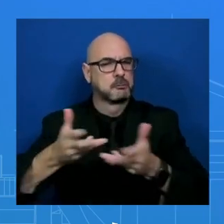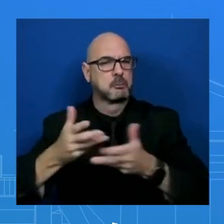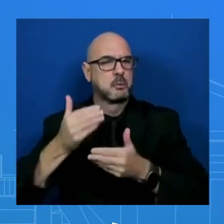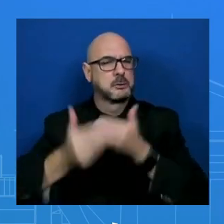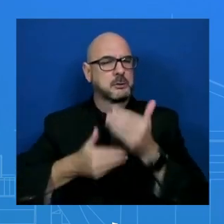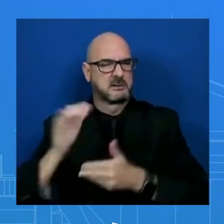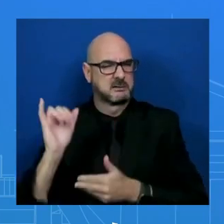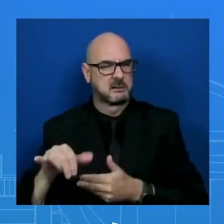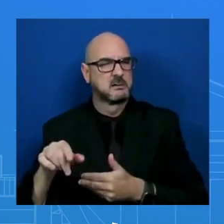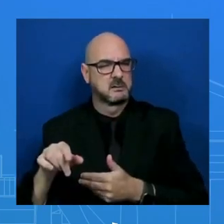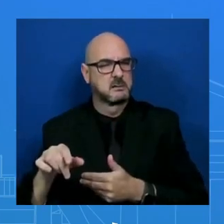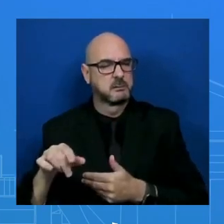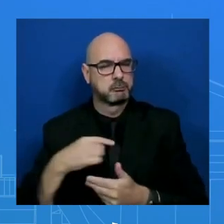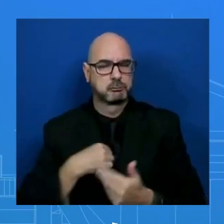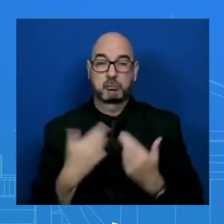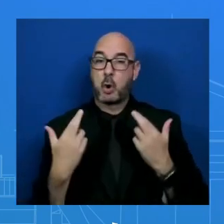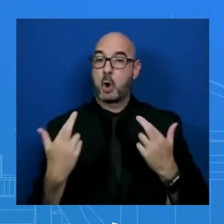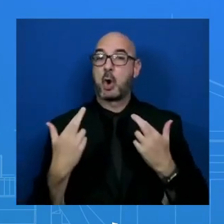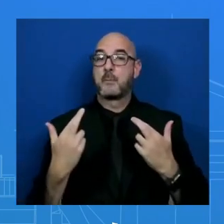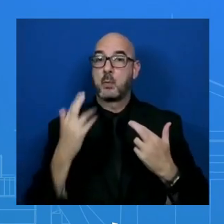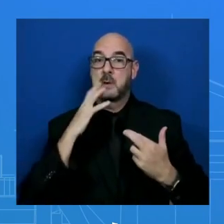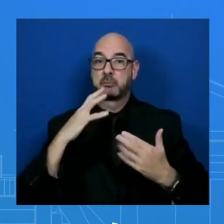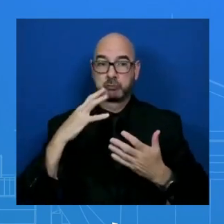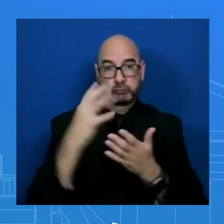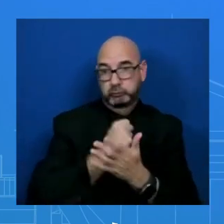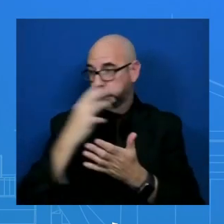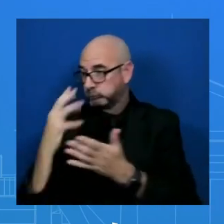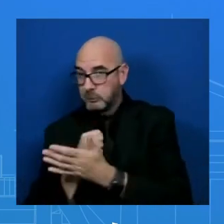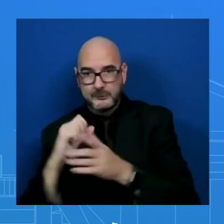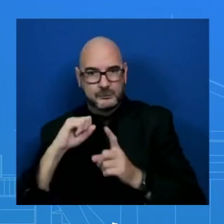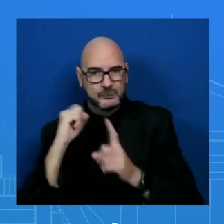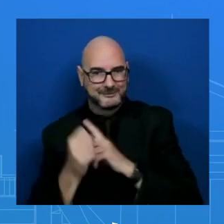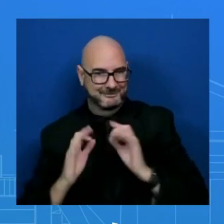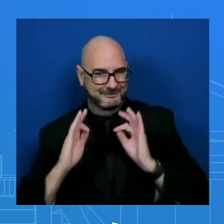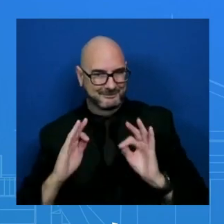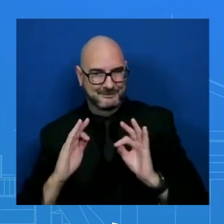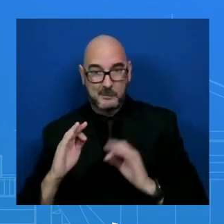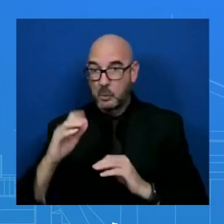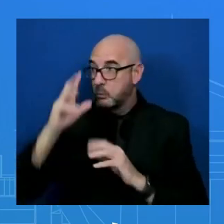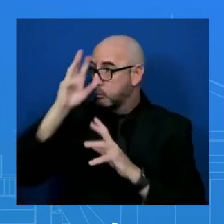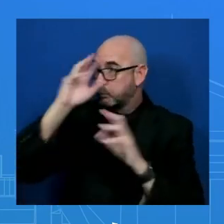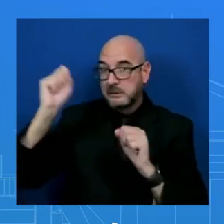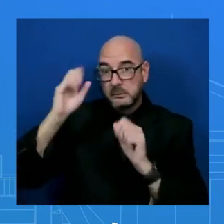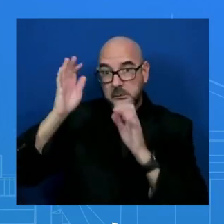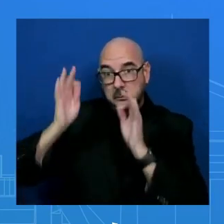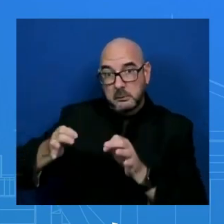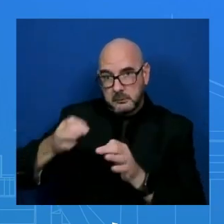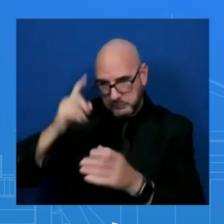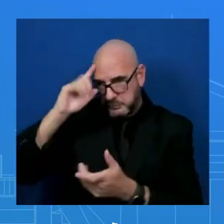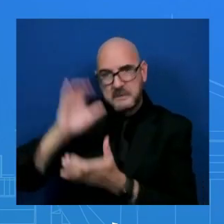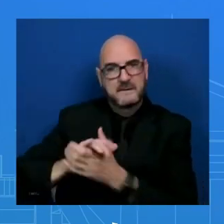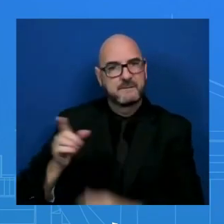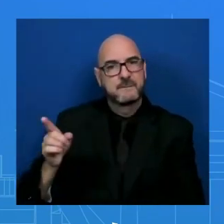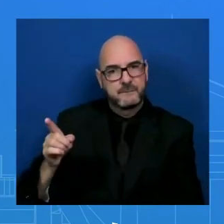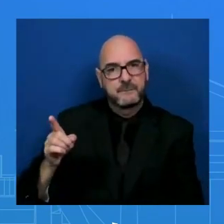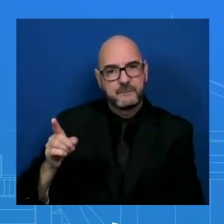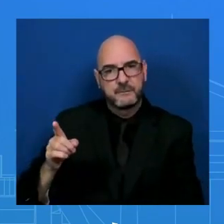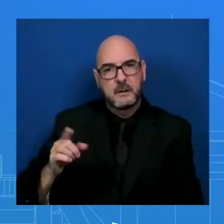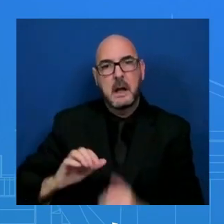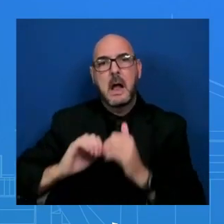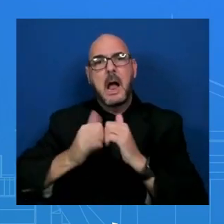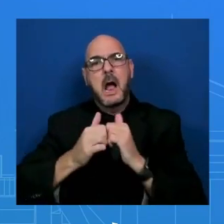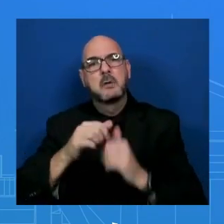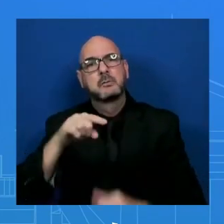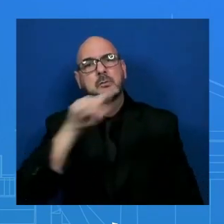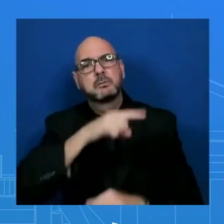remember, this is a President that believes in collective bargaining. He believes on both sides coming to the table. And that with the